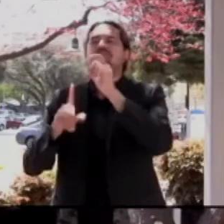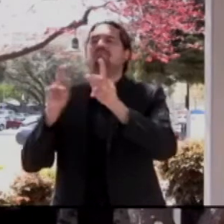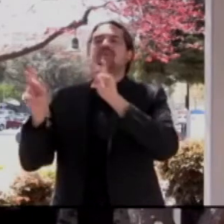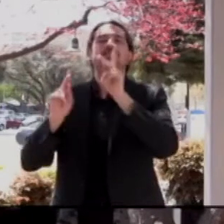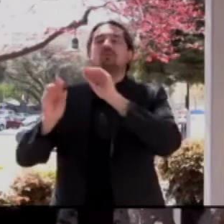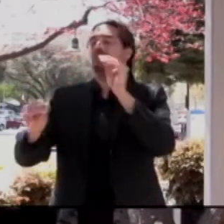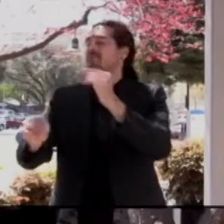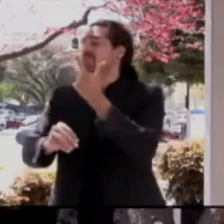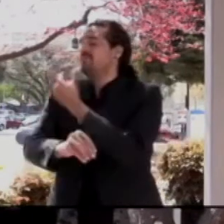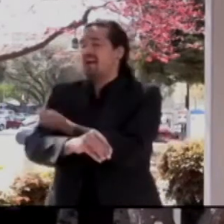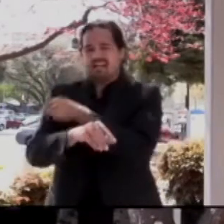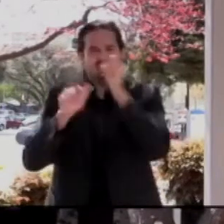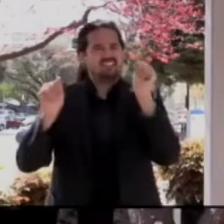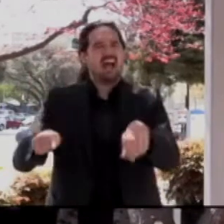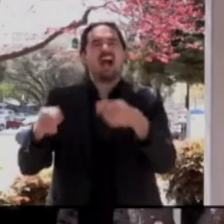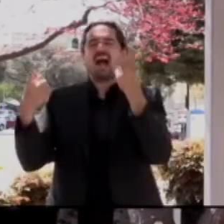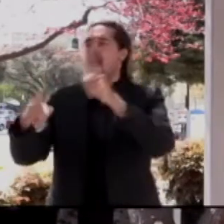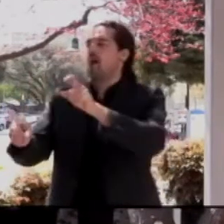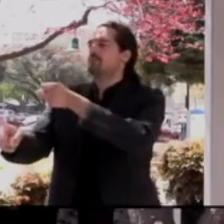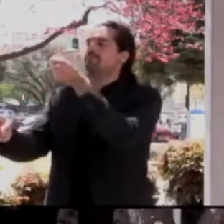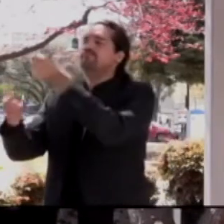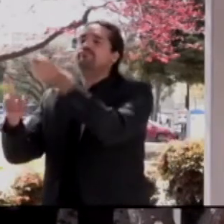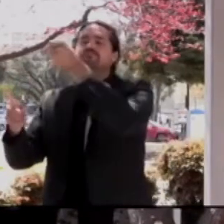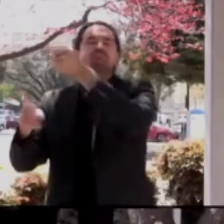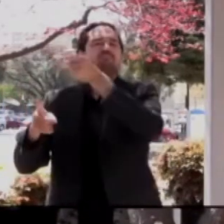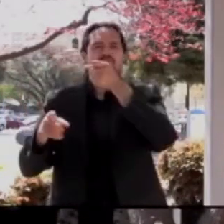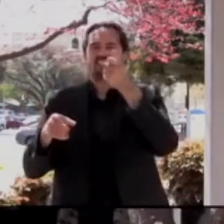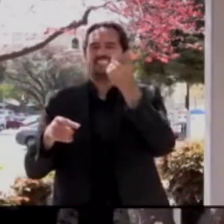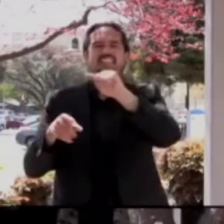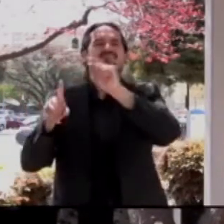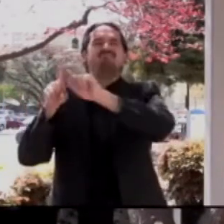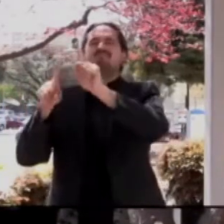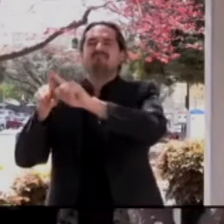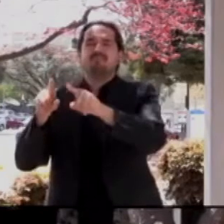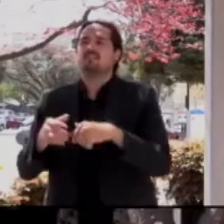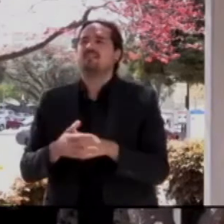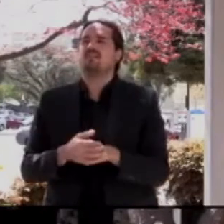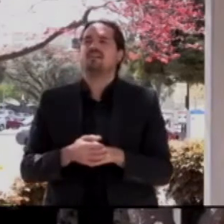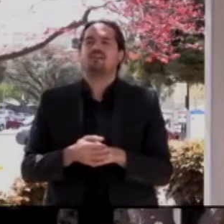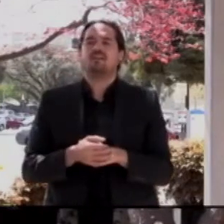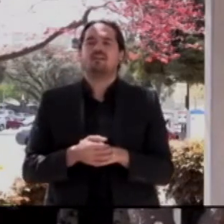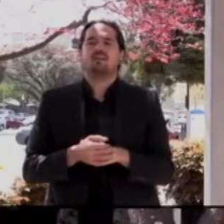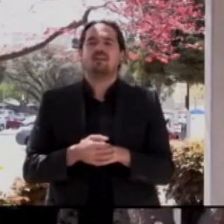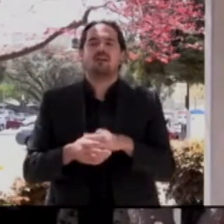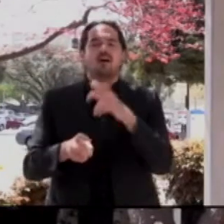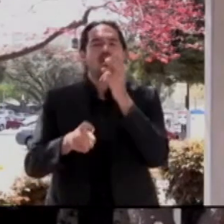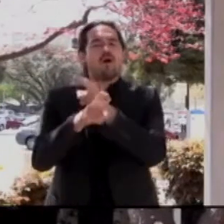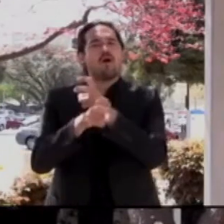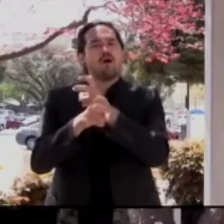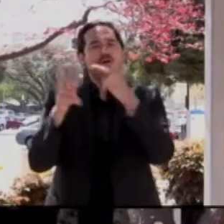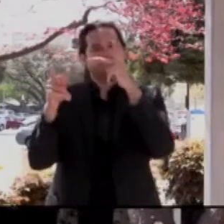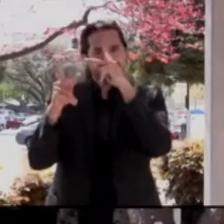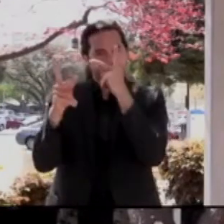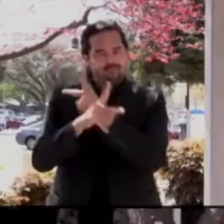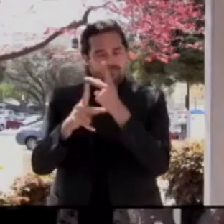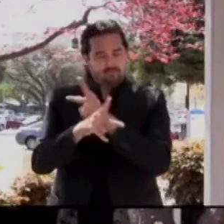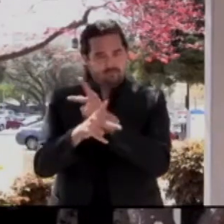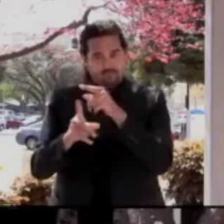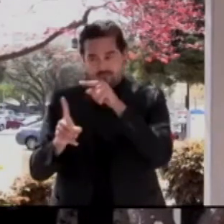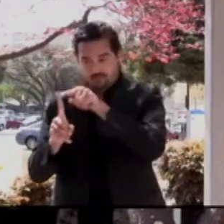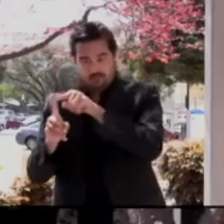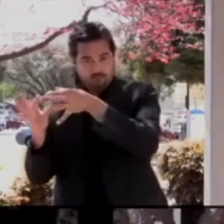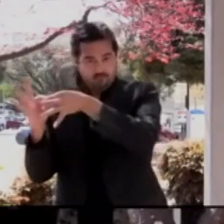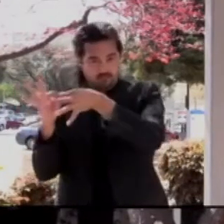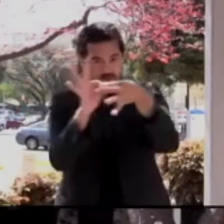condition is directly related to the vaccine since it is a condition that we see in people who have never